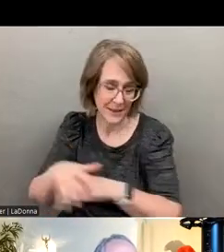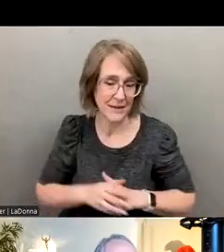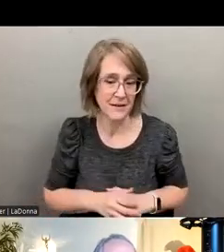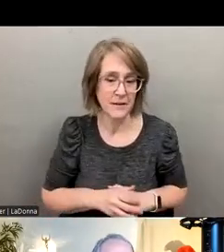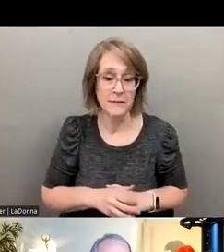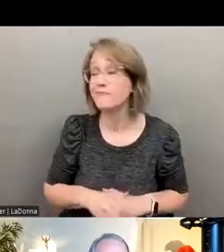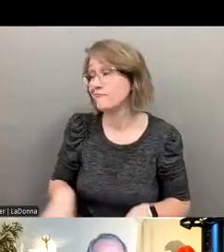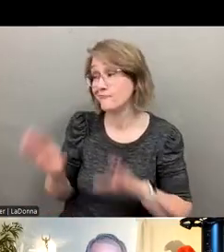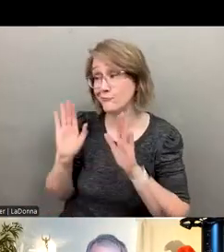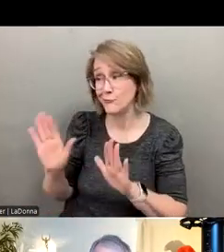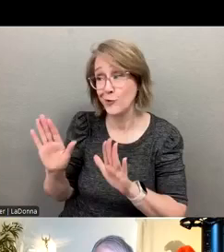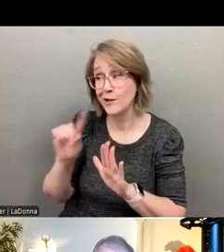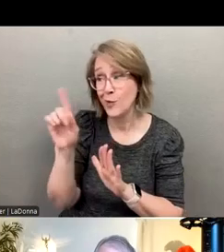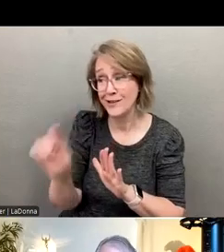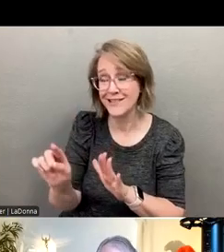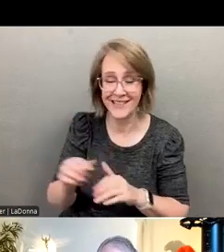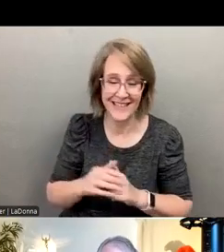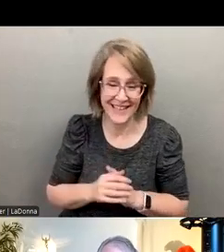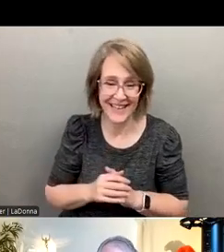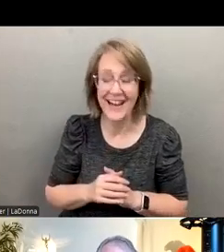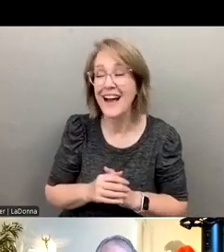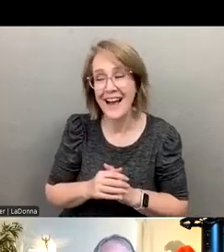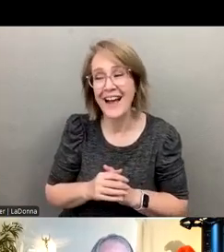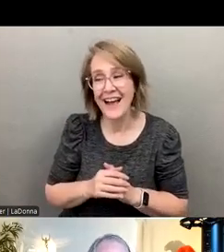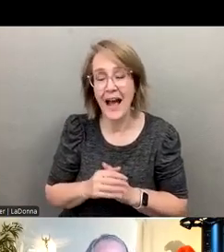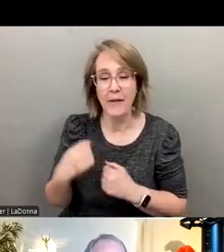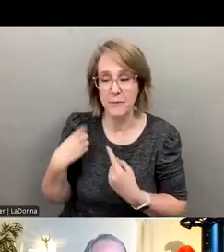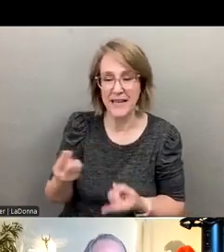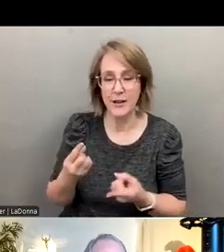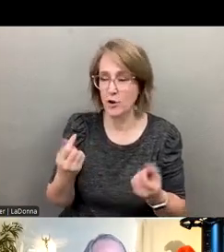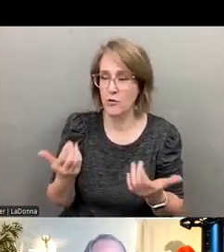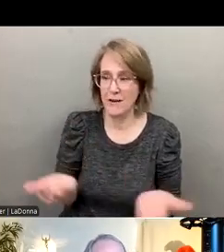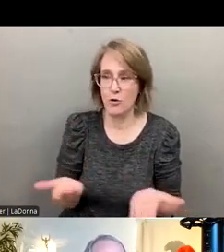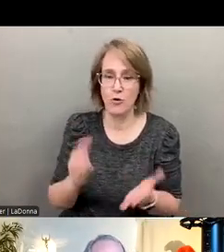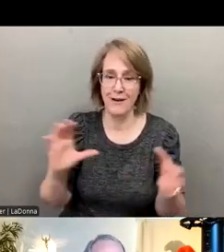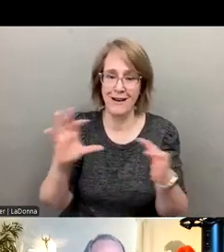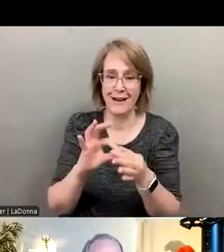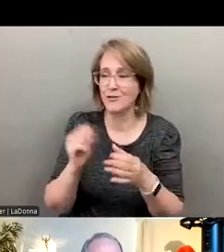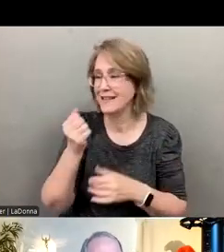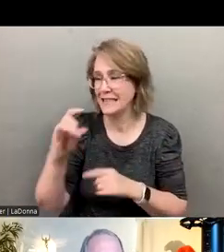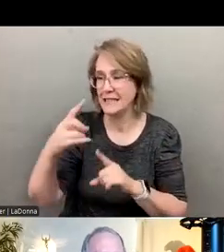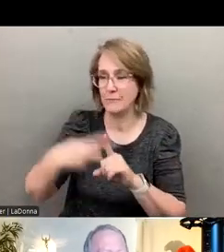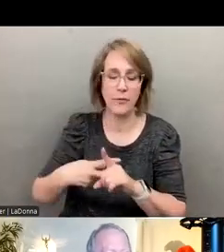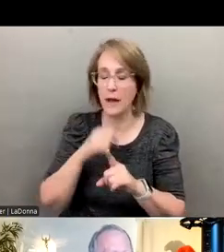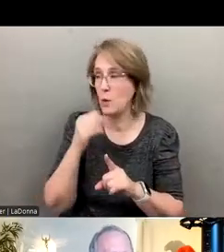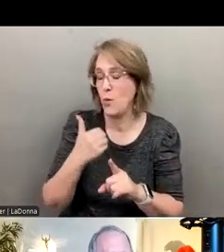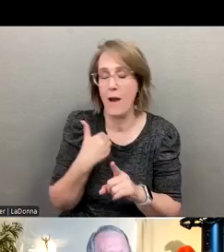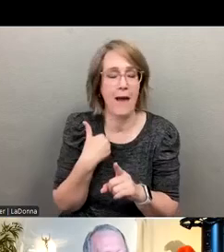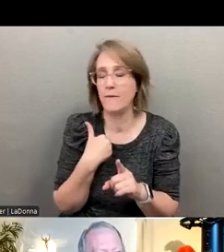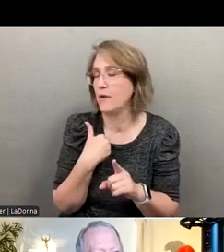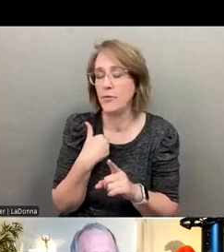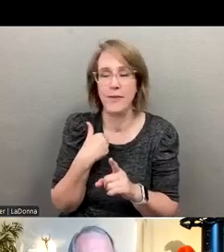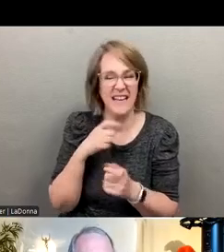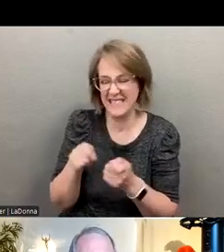question. And I'll say that I'm, I've been with connections just over 18 months. I can get that back to you. Um, I couldn't even imagine